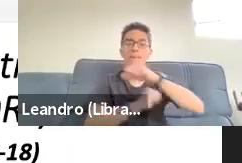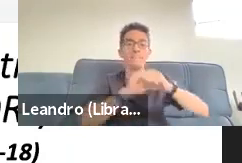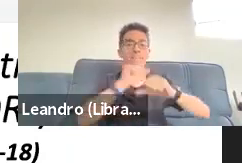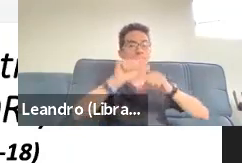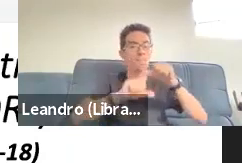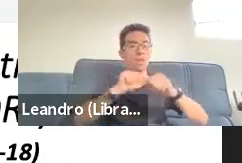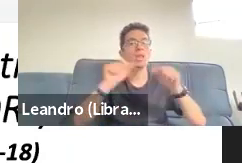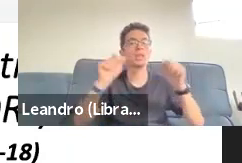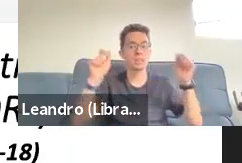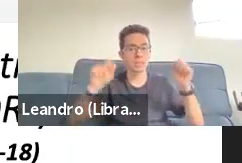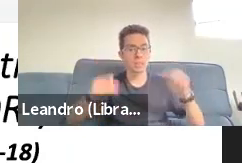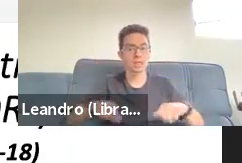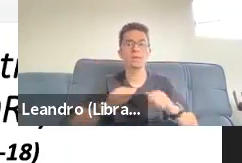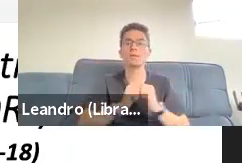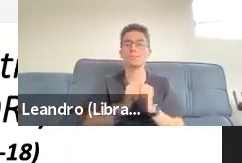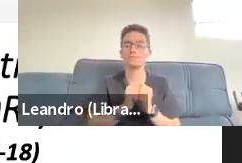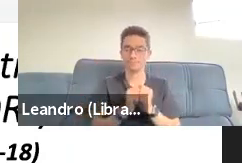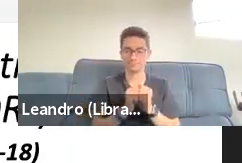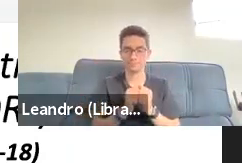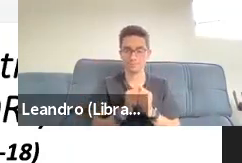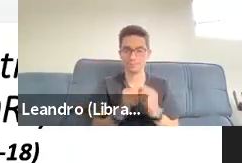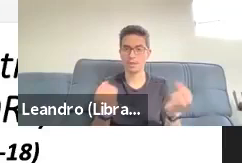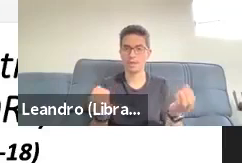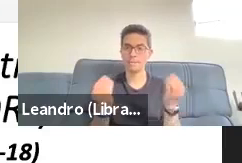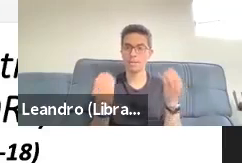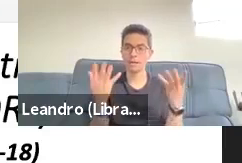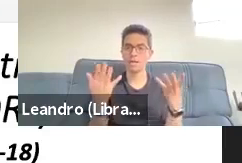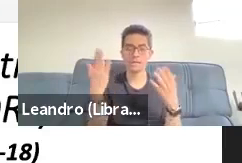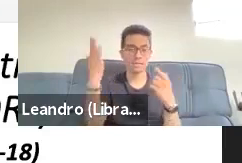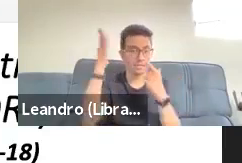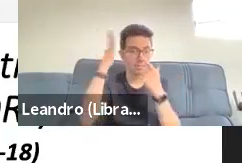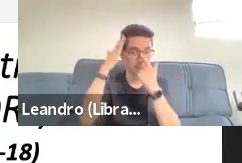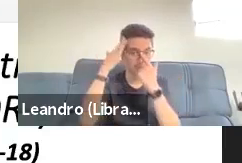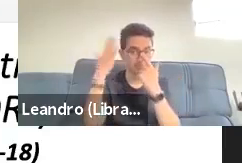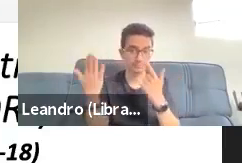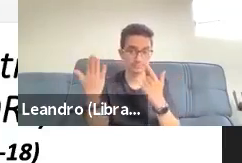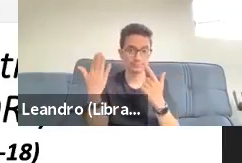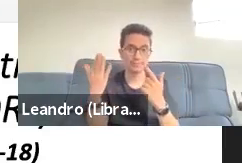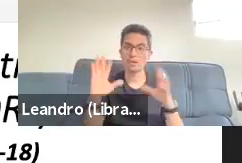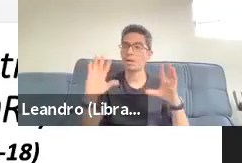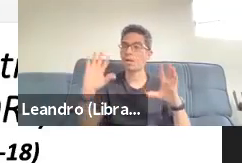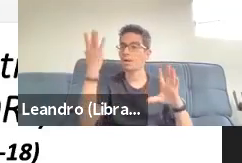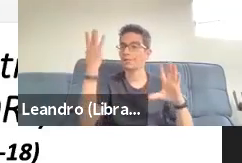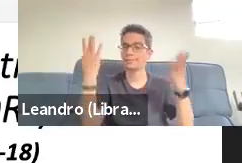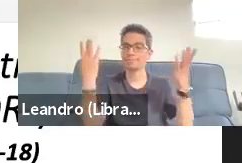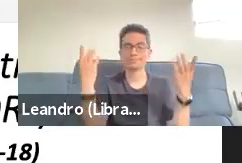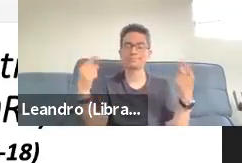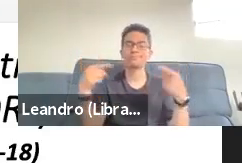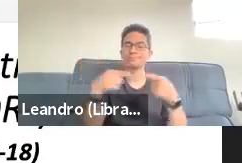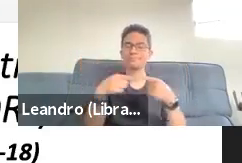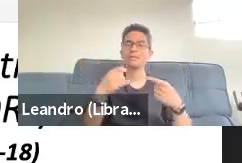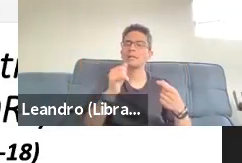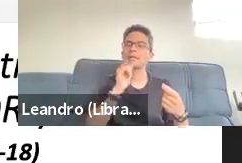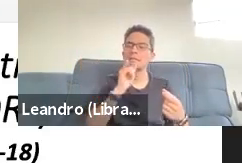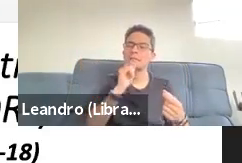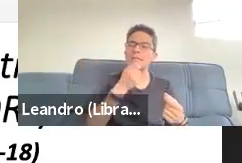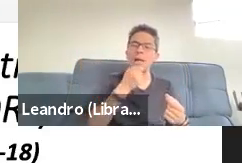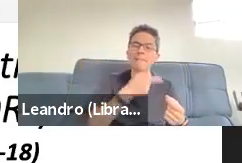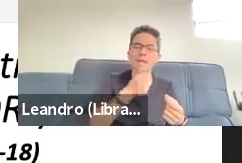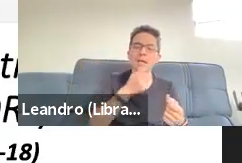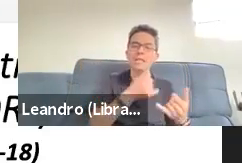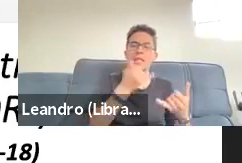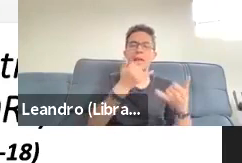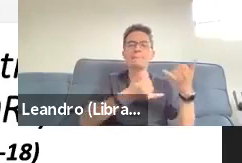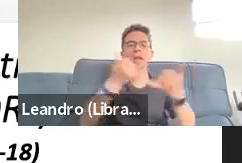participation framework. Playful episodes, as we know, pulling on your early work of even Bateson is to shift to a non